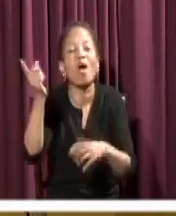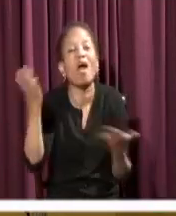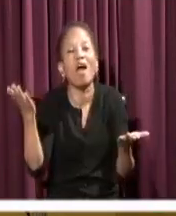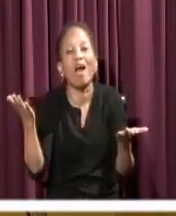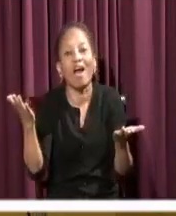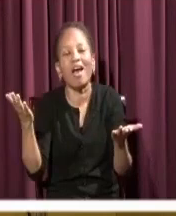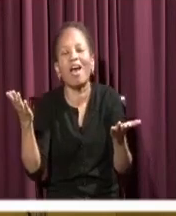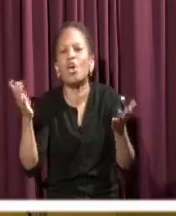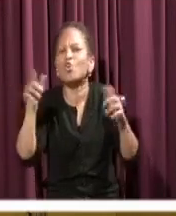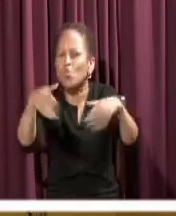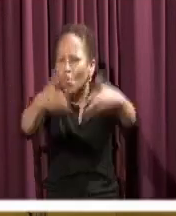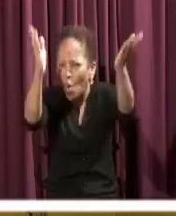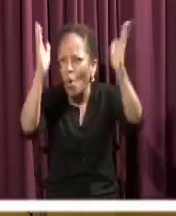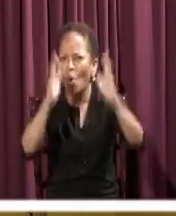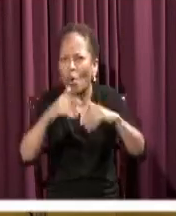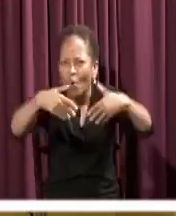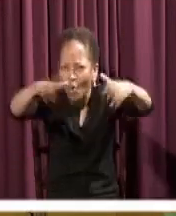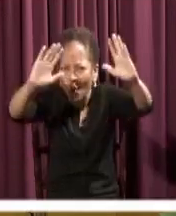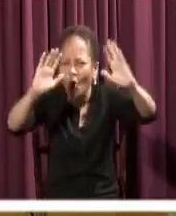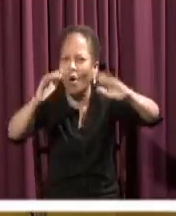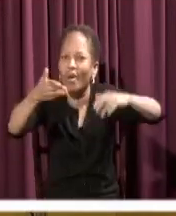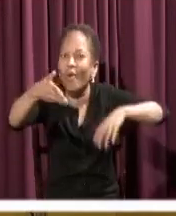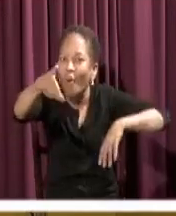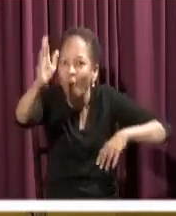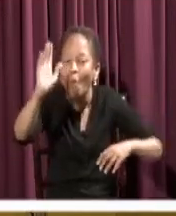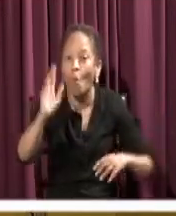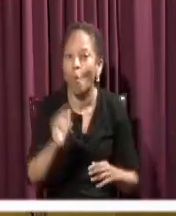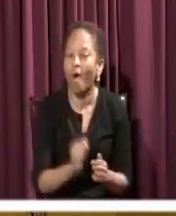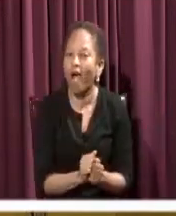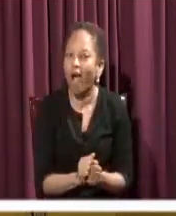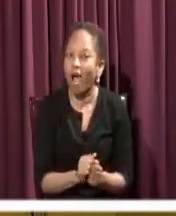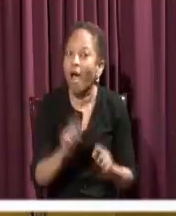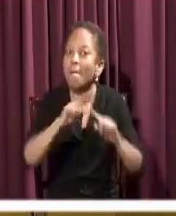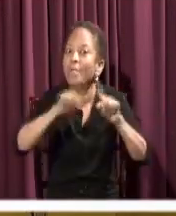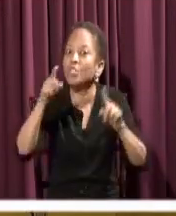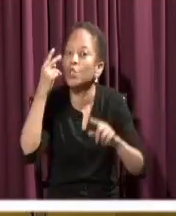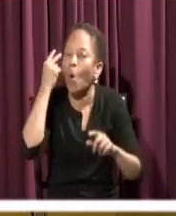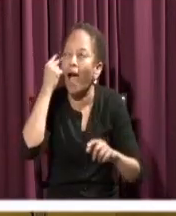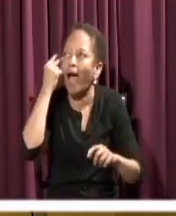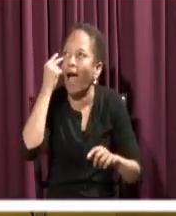Wherever he is. You go towards him. But keep your eyes on Jesus.